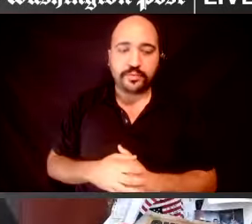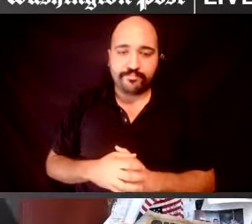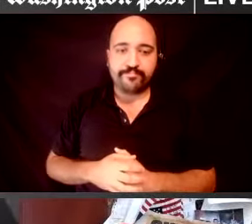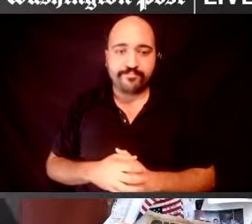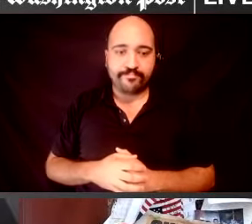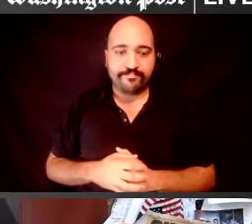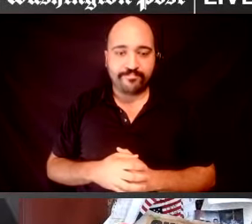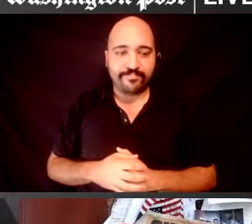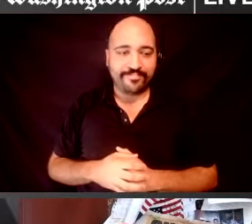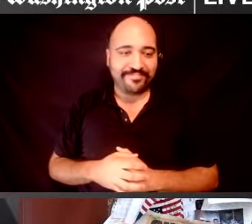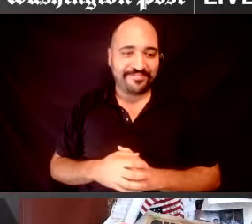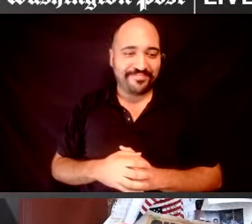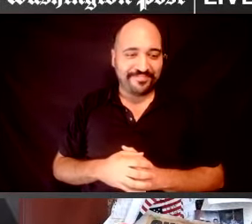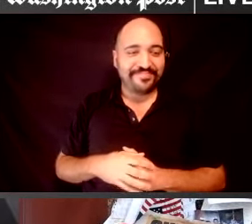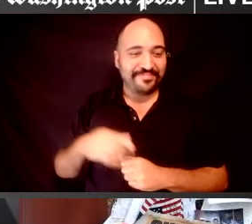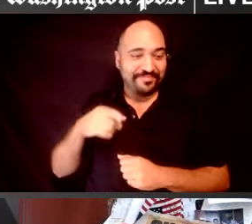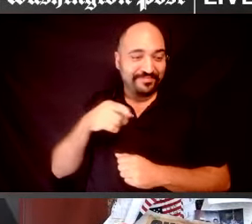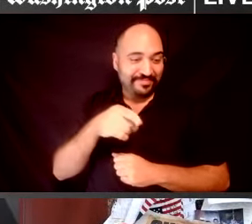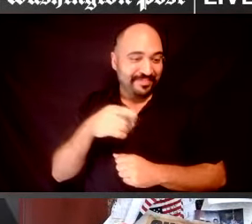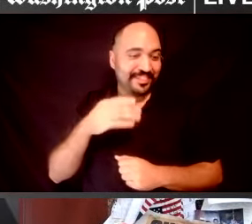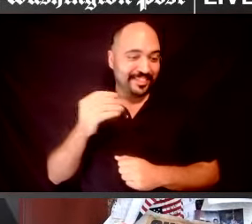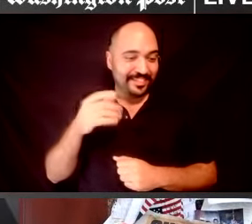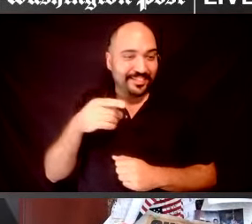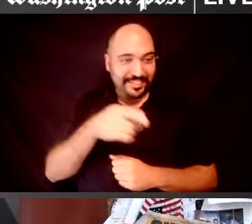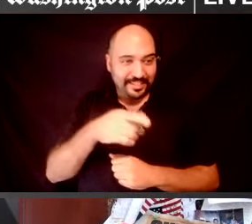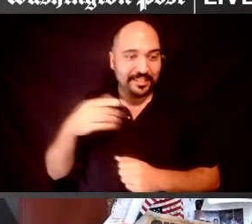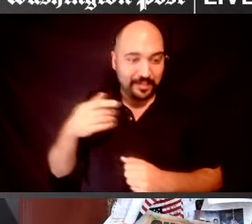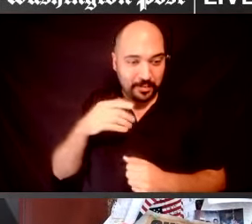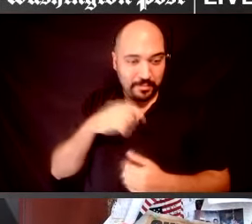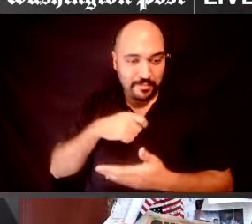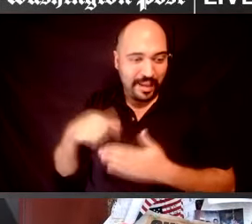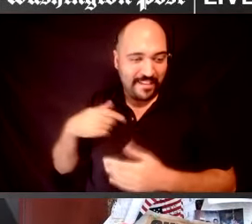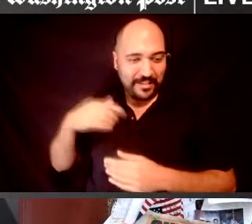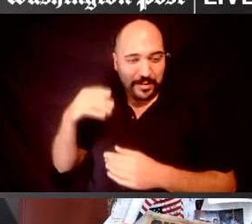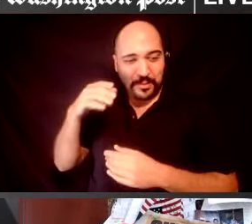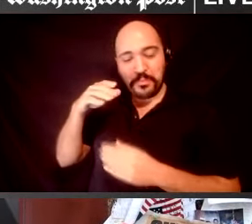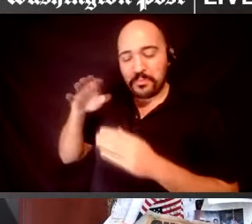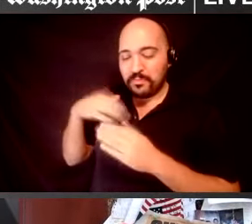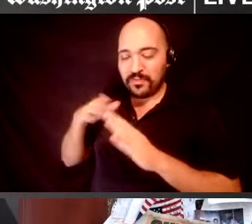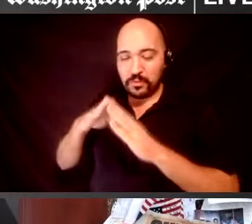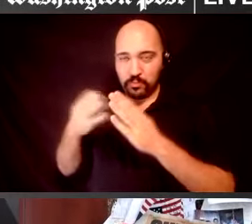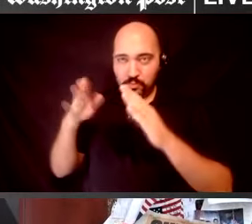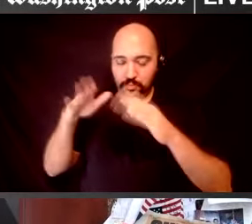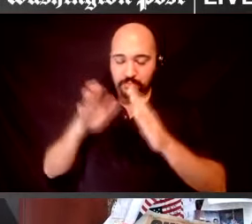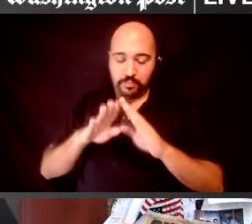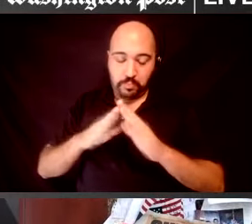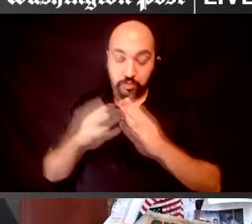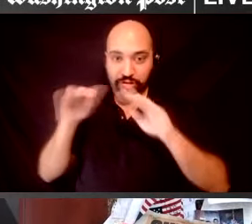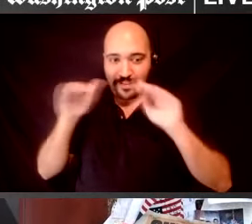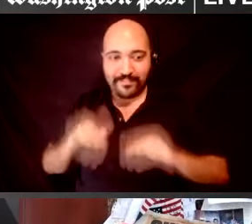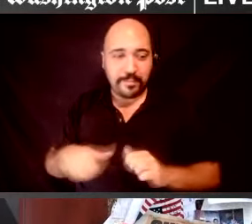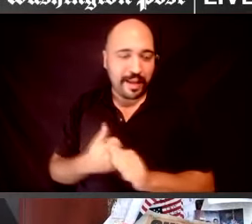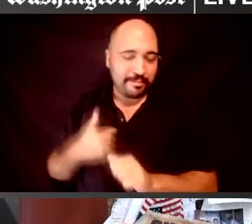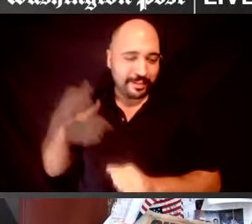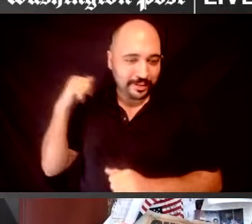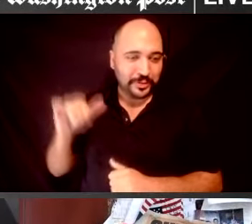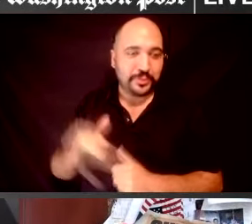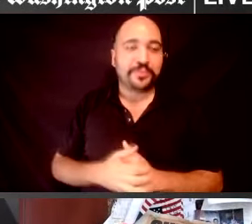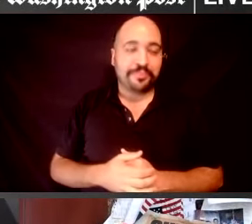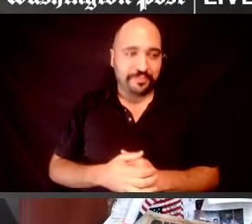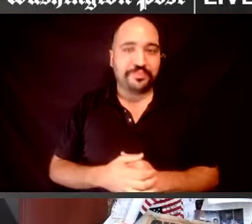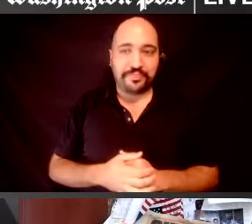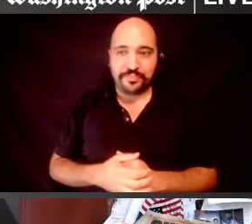And I have a bookcase behind me. Thank you so much for joining us. Jen, one of the fascinating things is how many